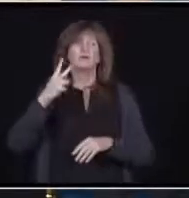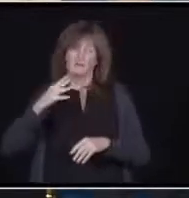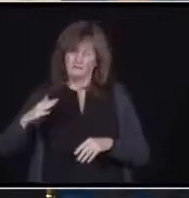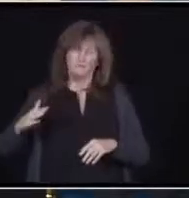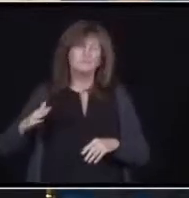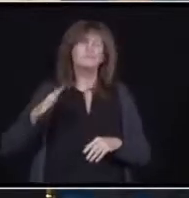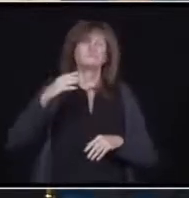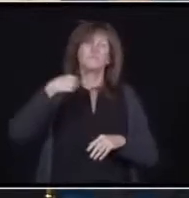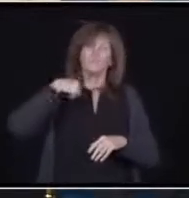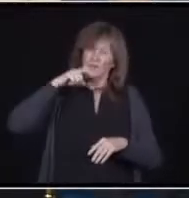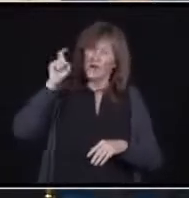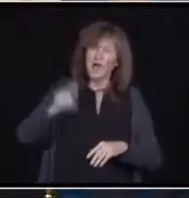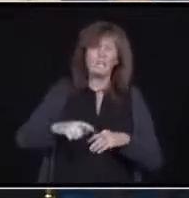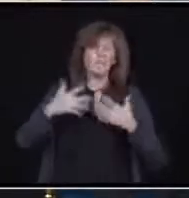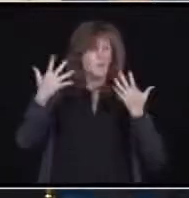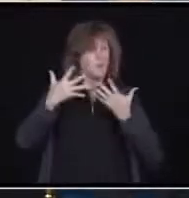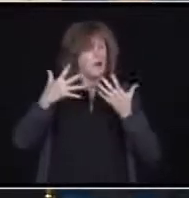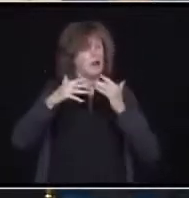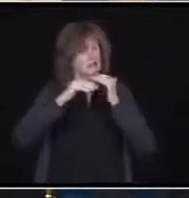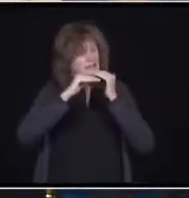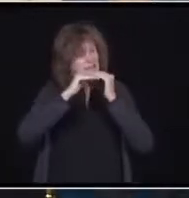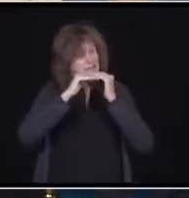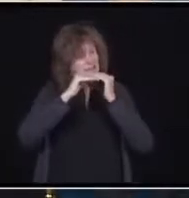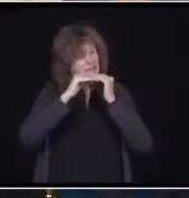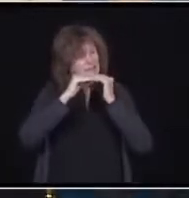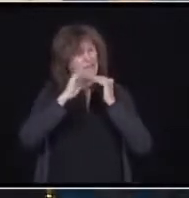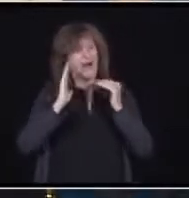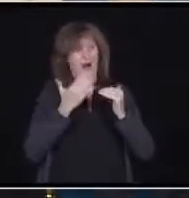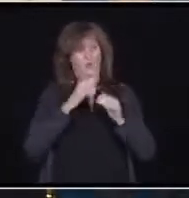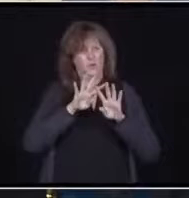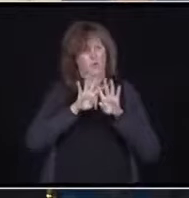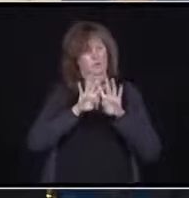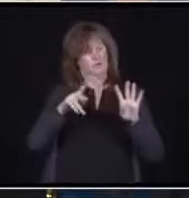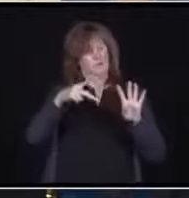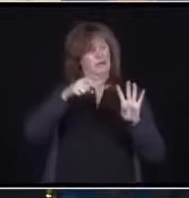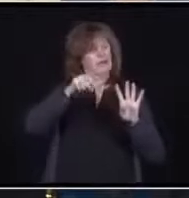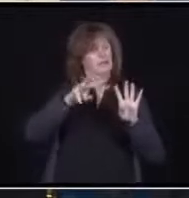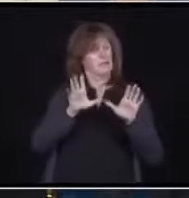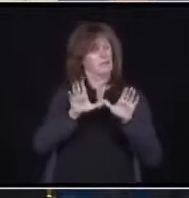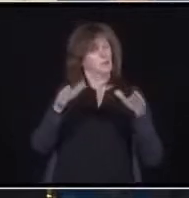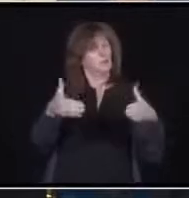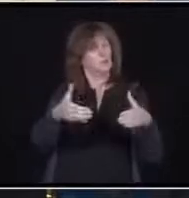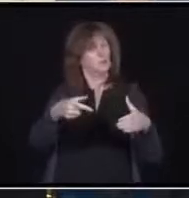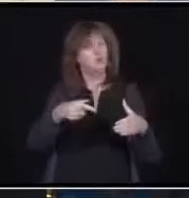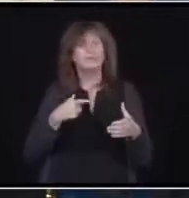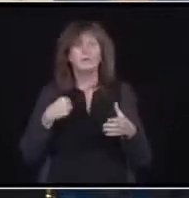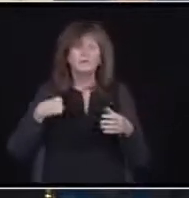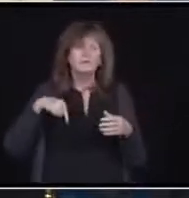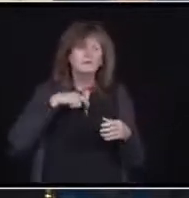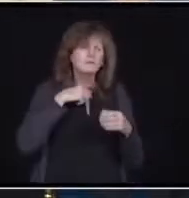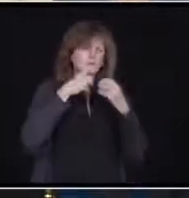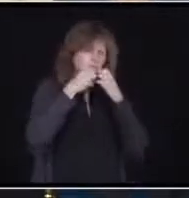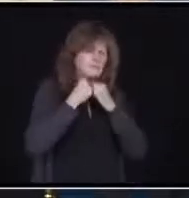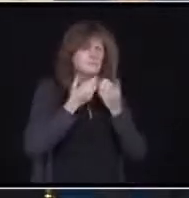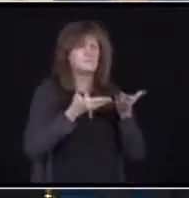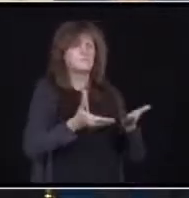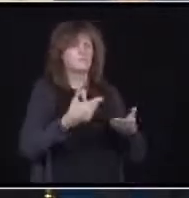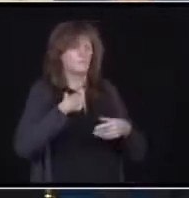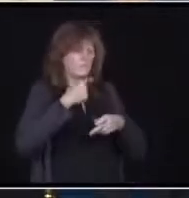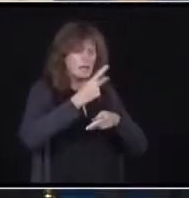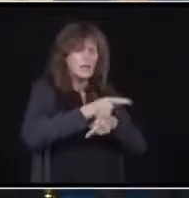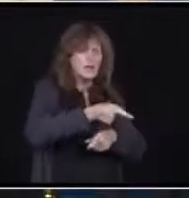PSW workforce. We need to make sure that when our loved ones need care, whether at home, in a hospital,